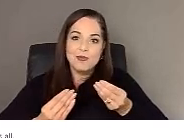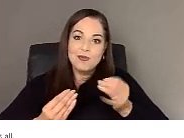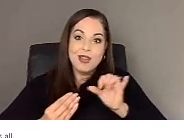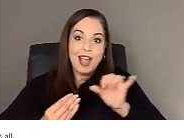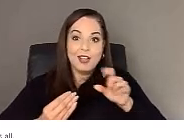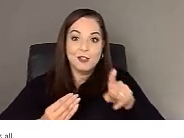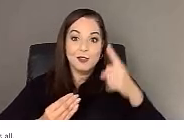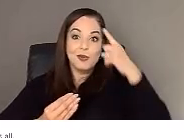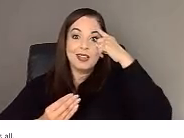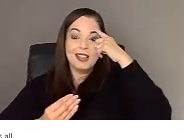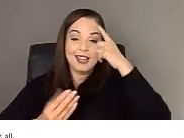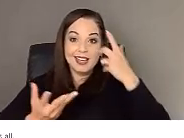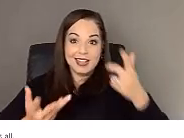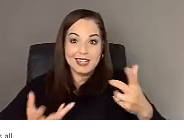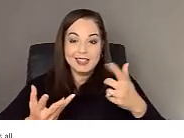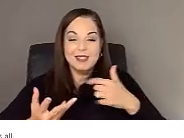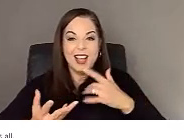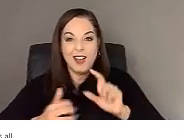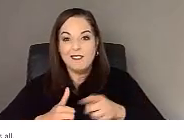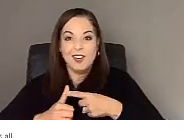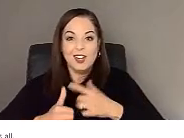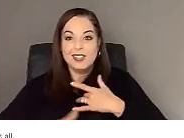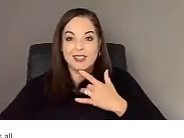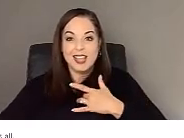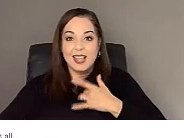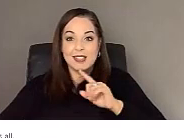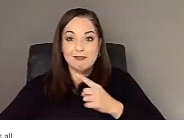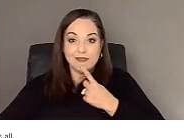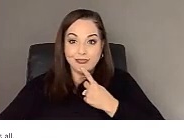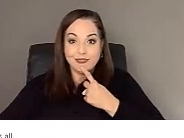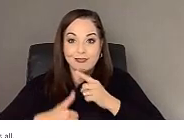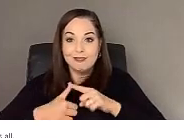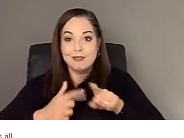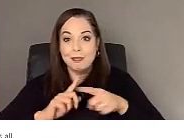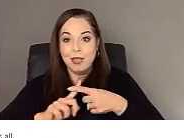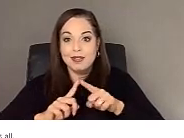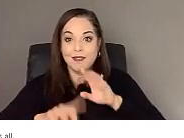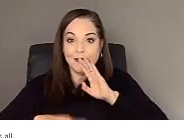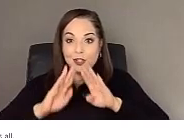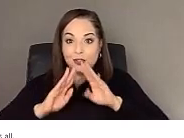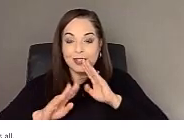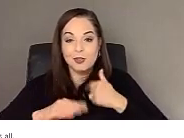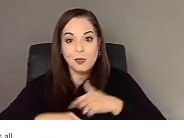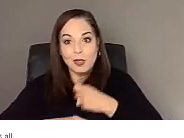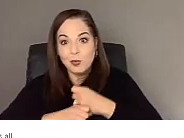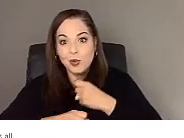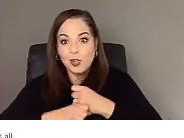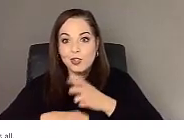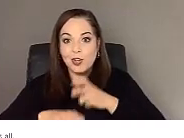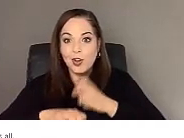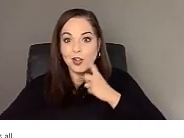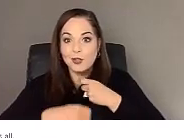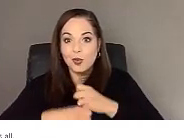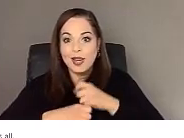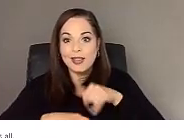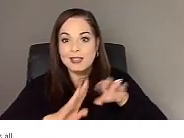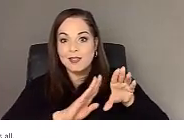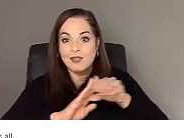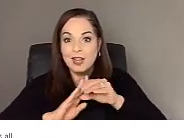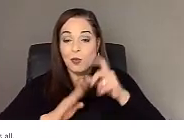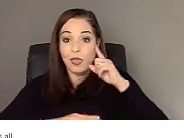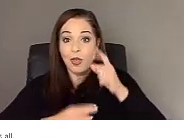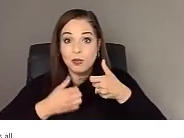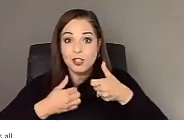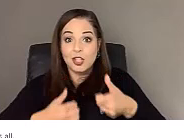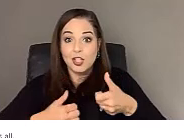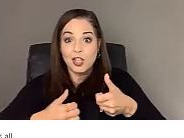be guessing, our initial feelings were disappointment and frustration. After putting in the work to create this video that we thought was really good,